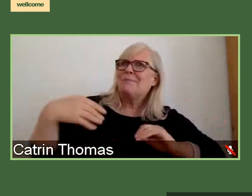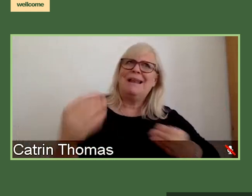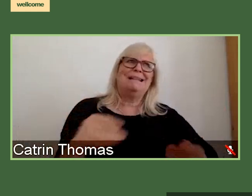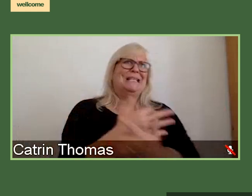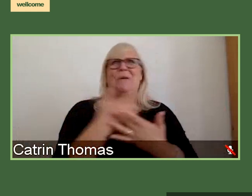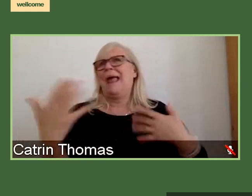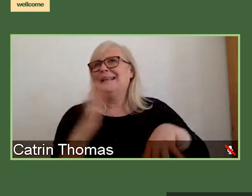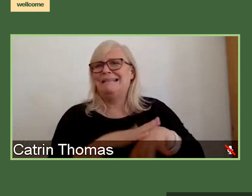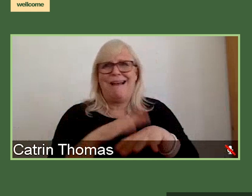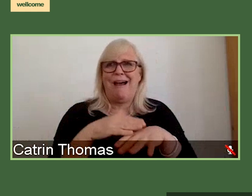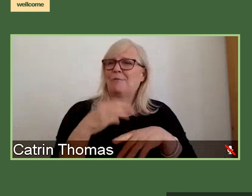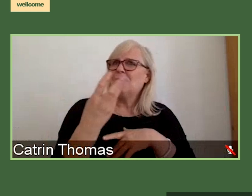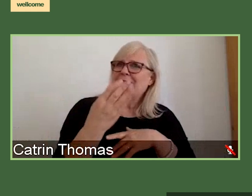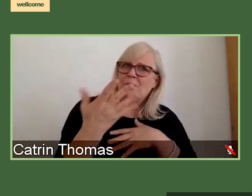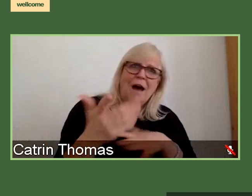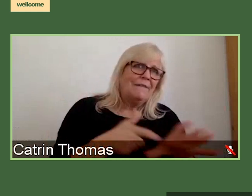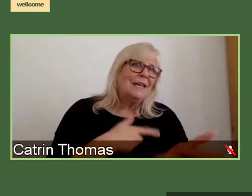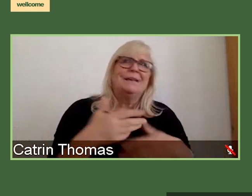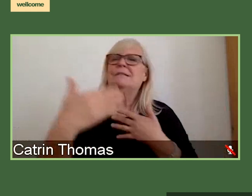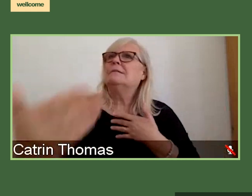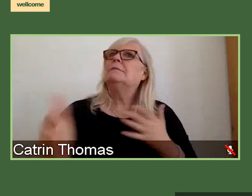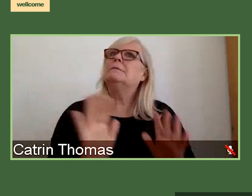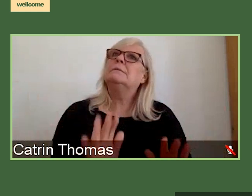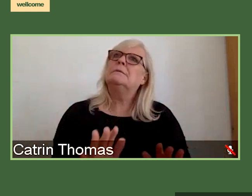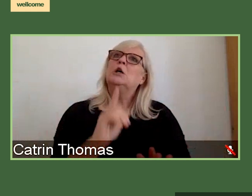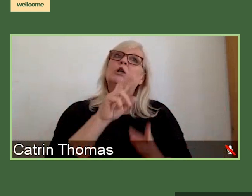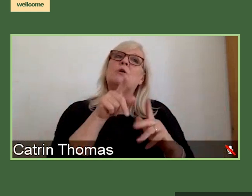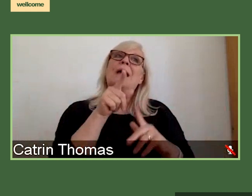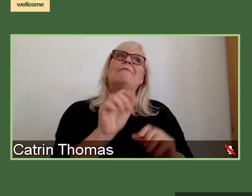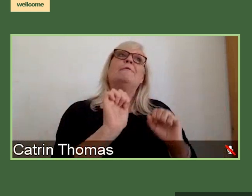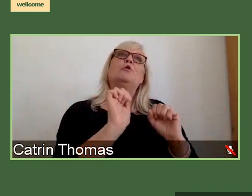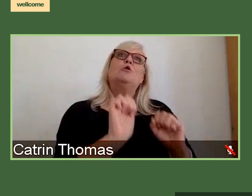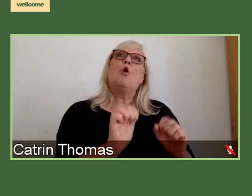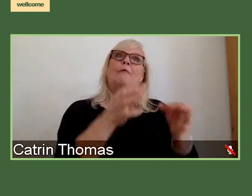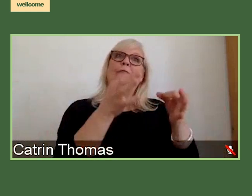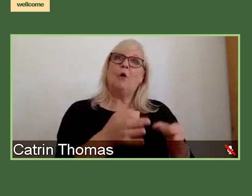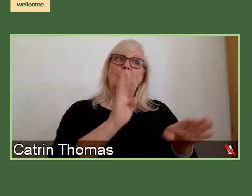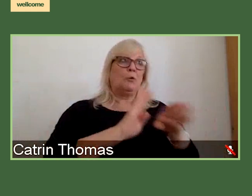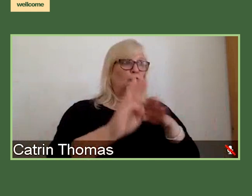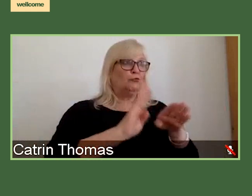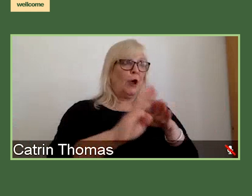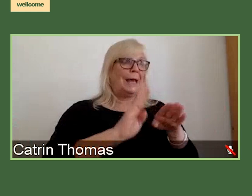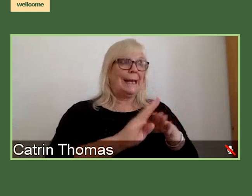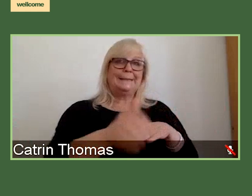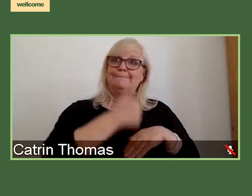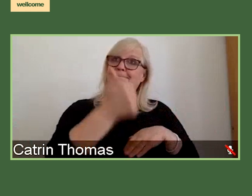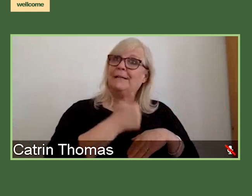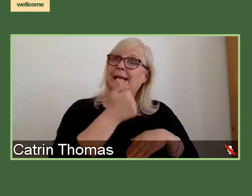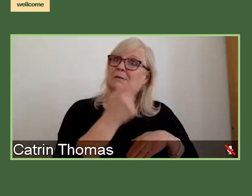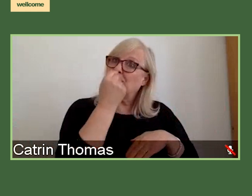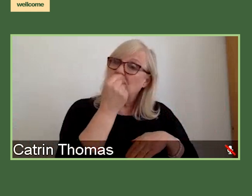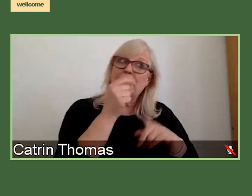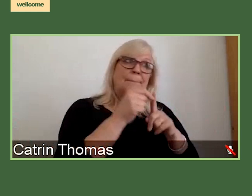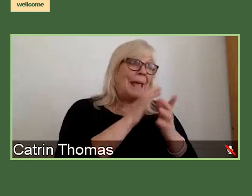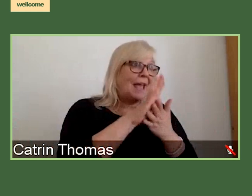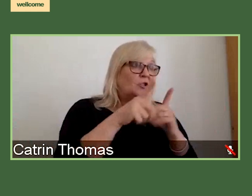completed your formal training for whatever that looks like in your discipline, it might be a PhD, it might be a